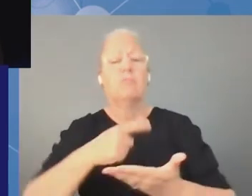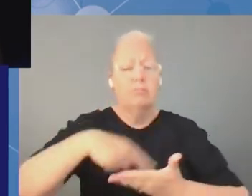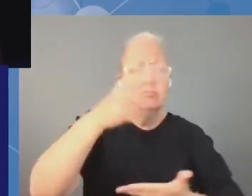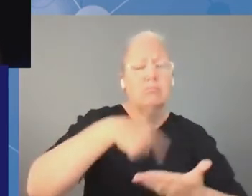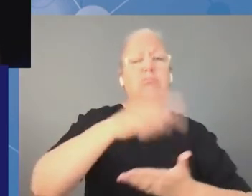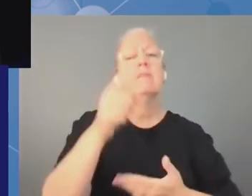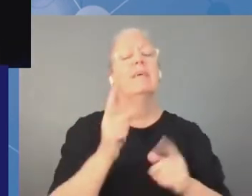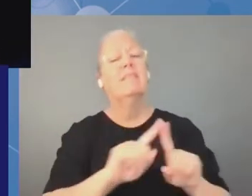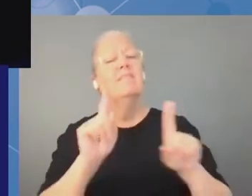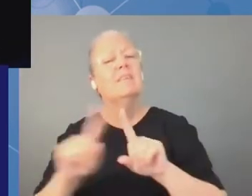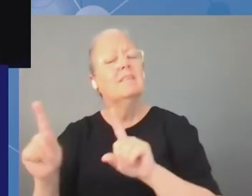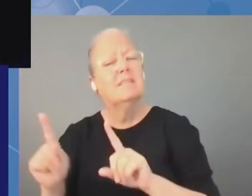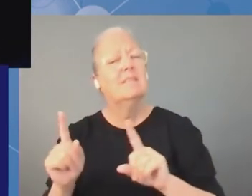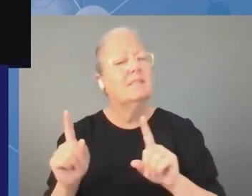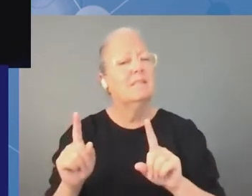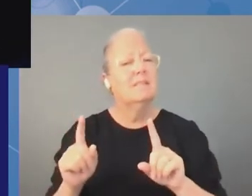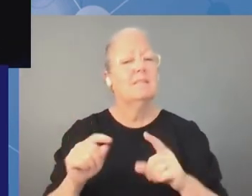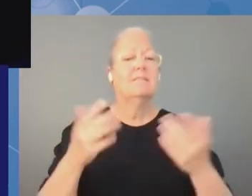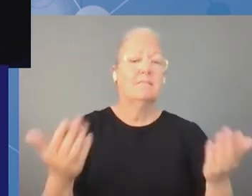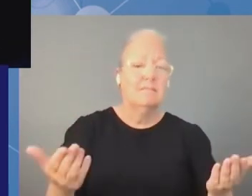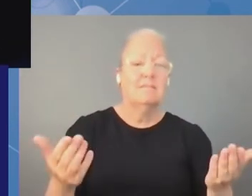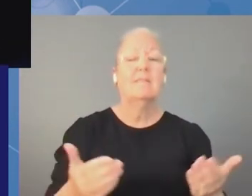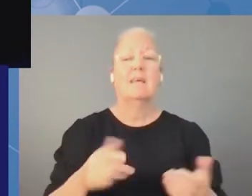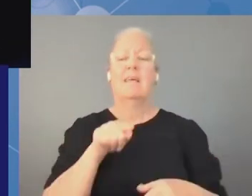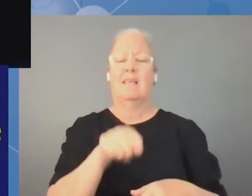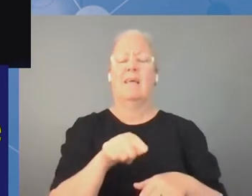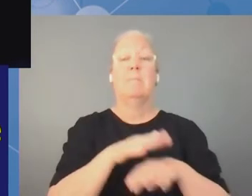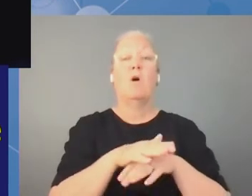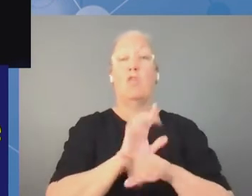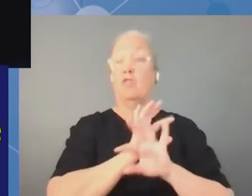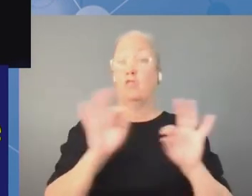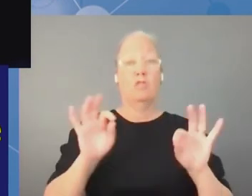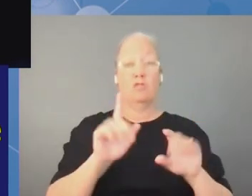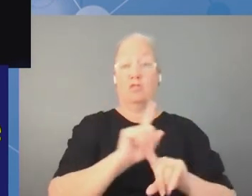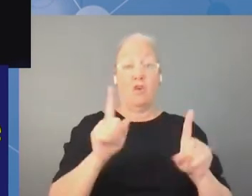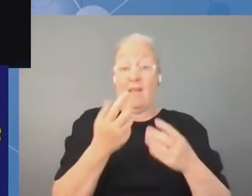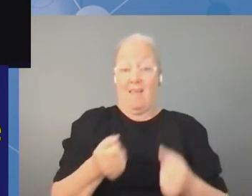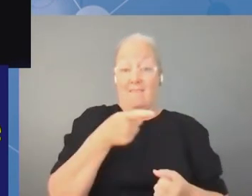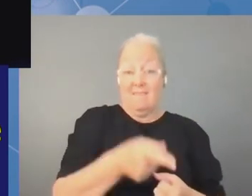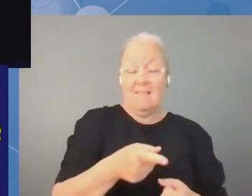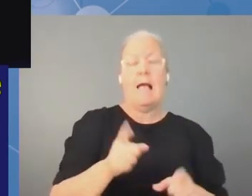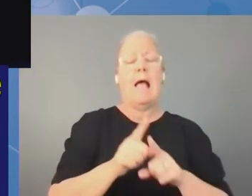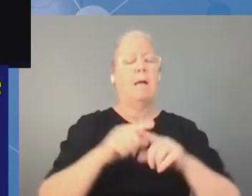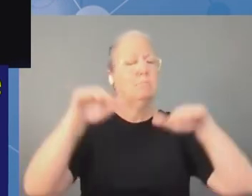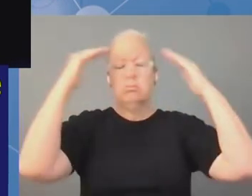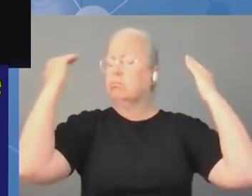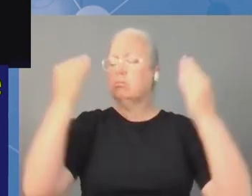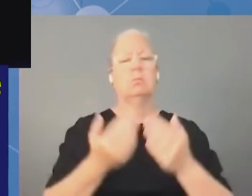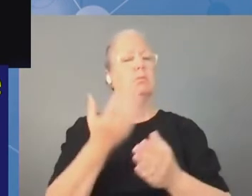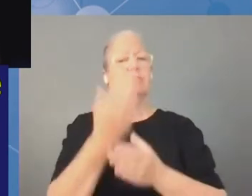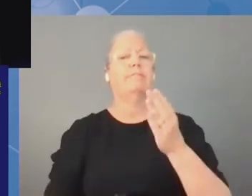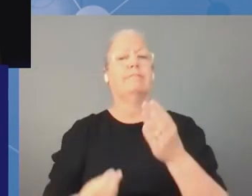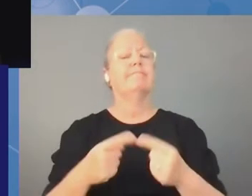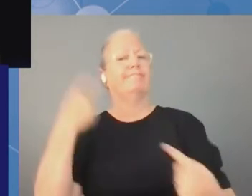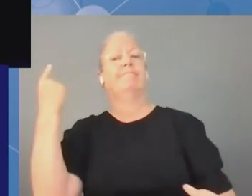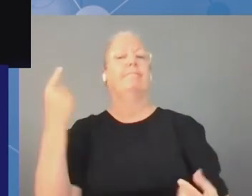and if there is no zoom client for the platform they're lost so please work on this and i think many people in the community would like to volunteer with the mag to